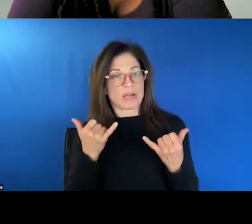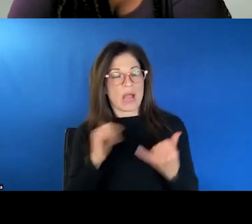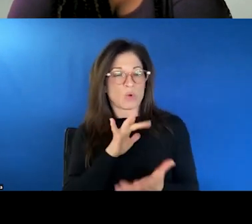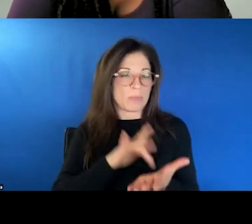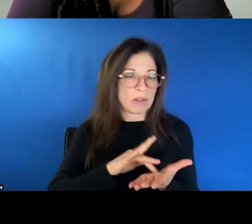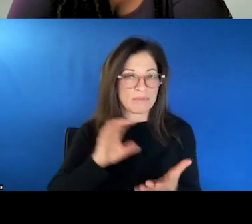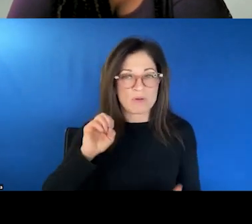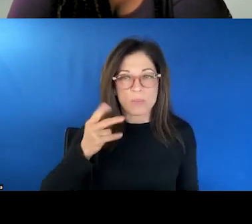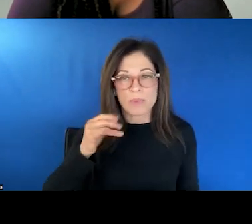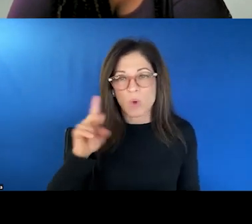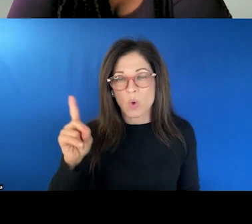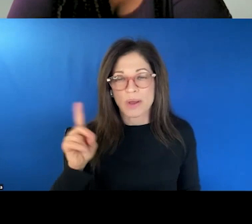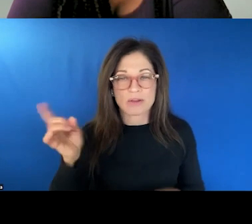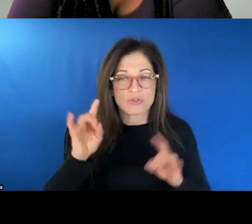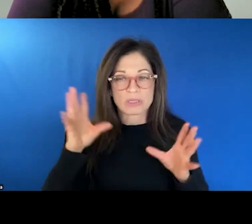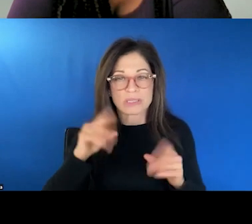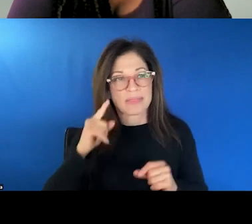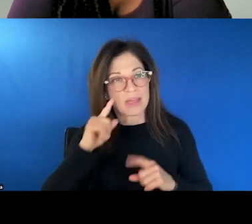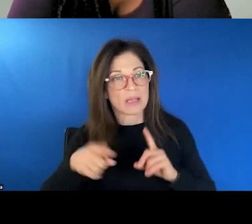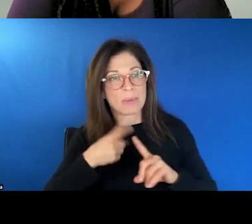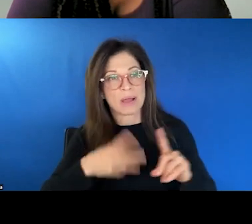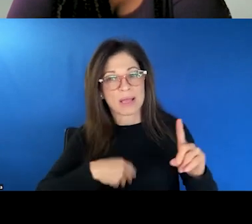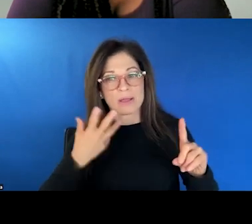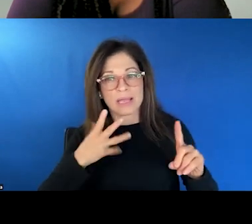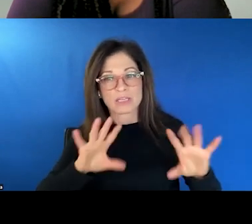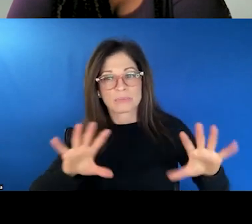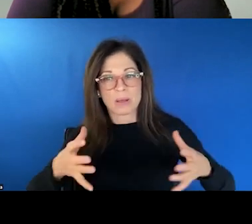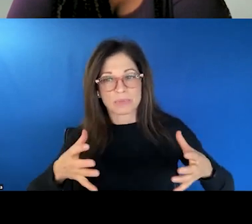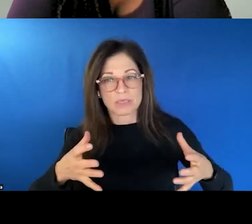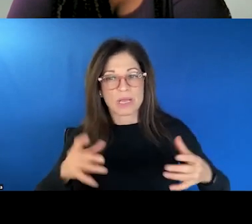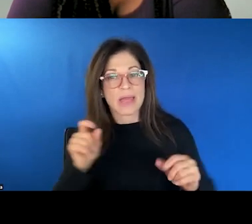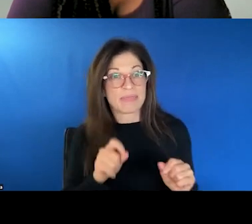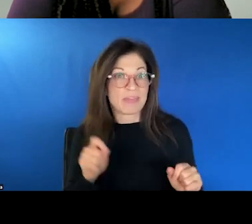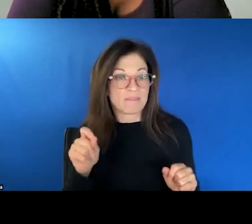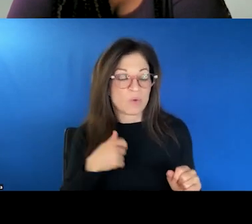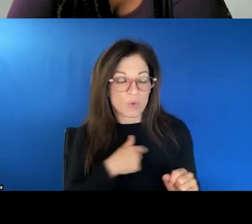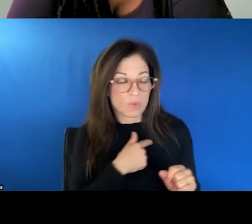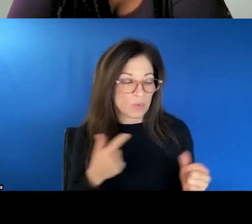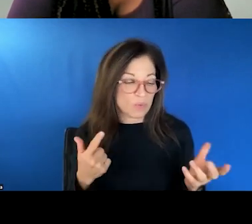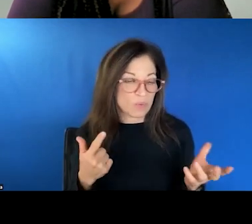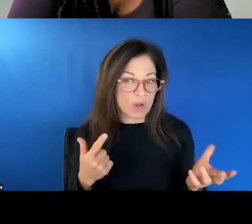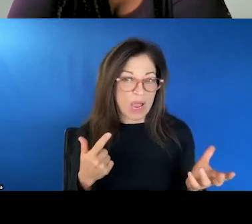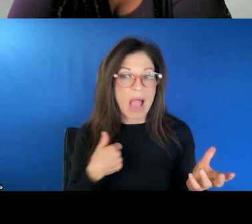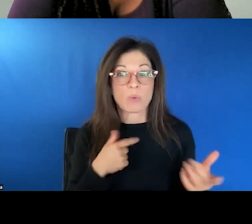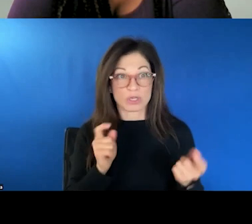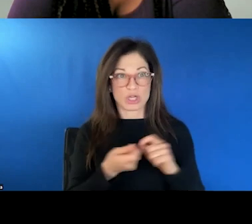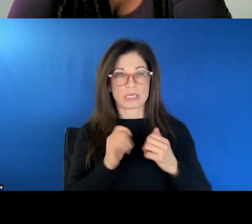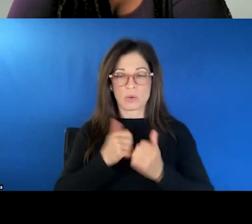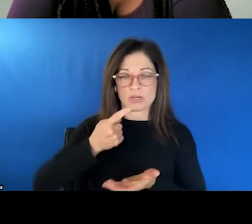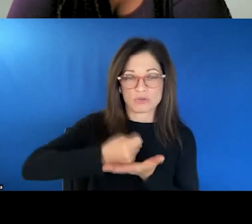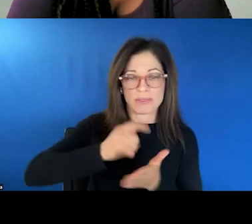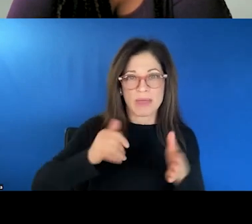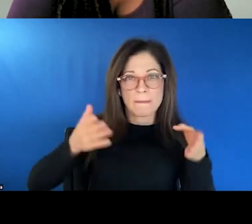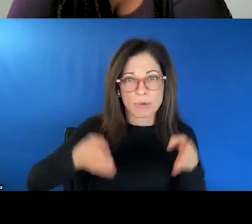thinking about the Caucasian population and therefore that I would, we would want to, um, uh, that I would change how I would treat this person